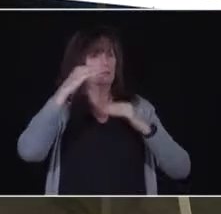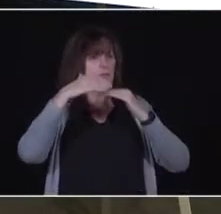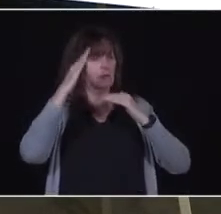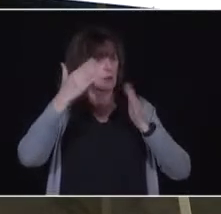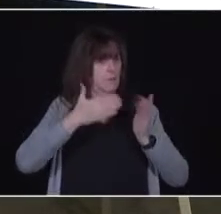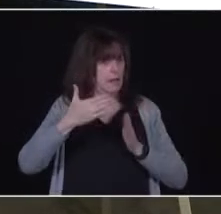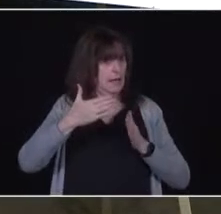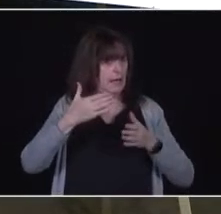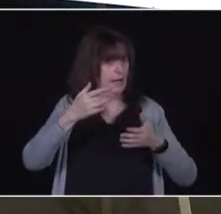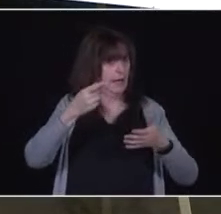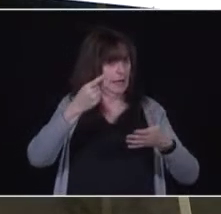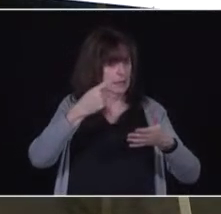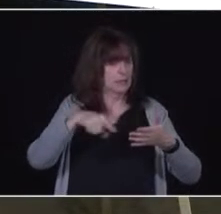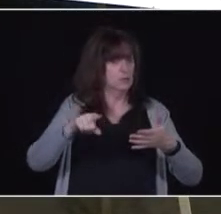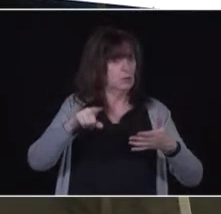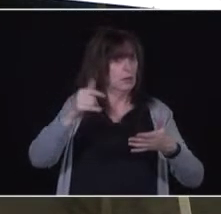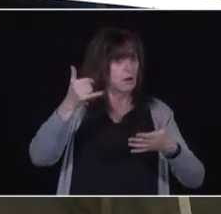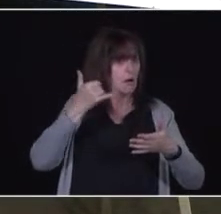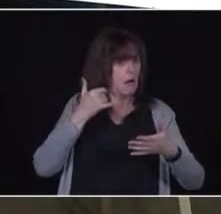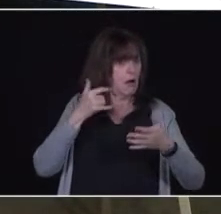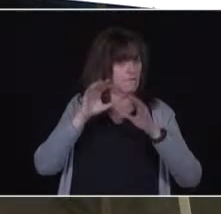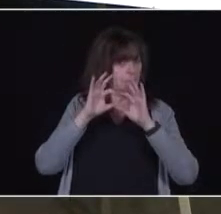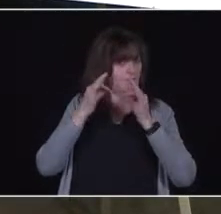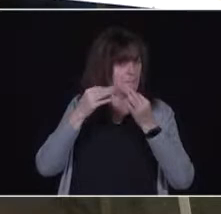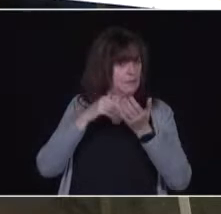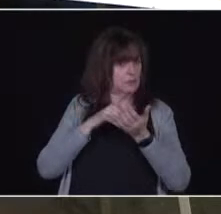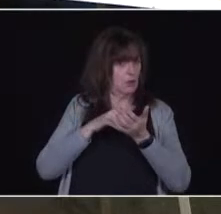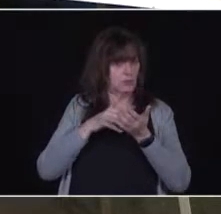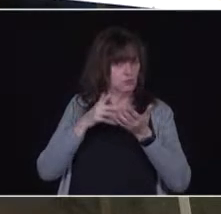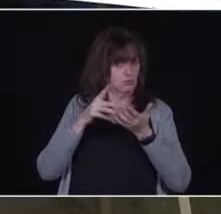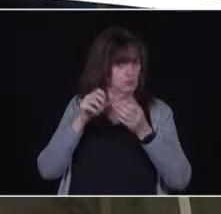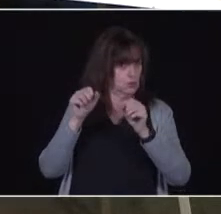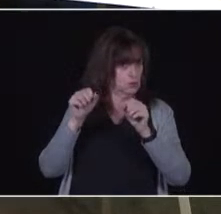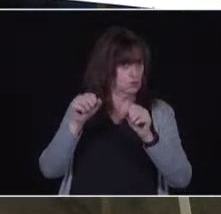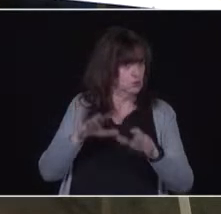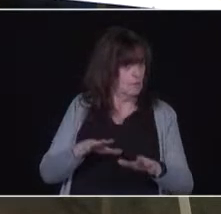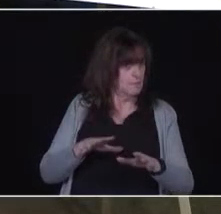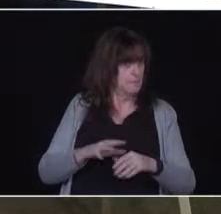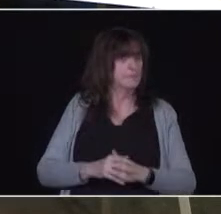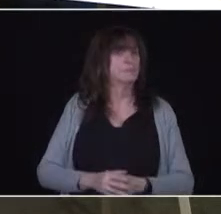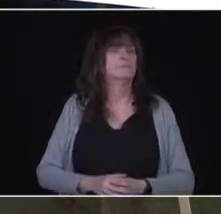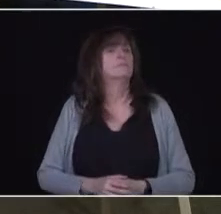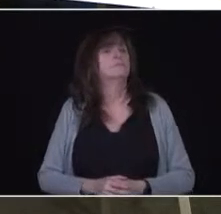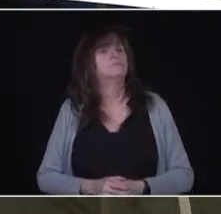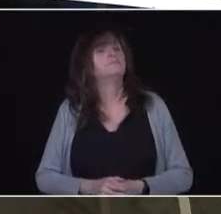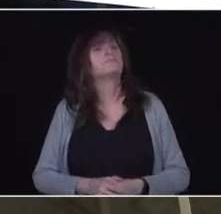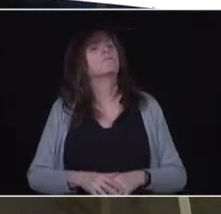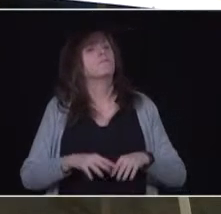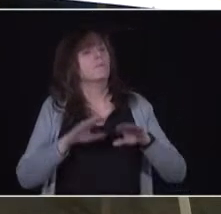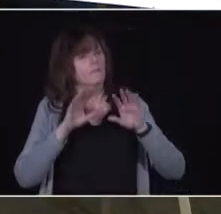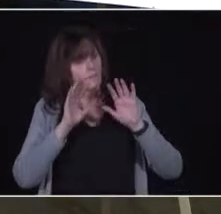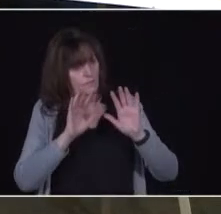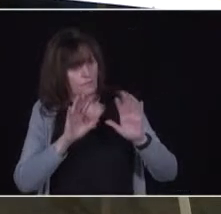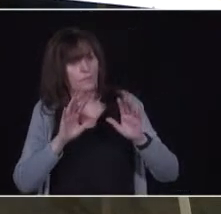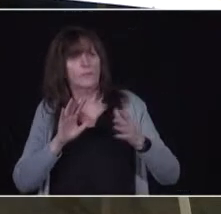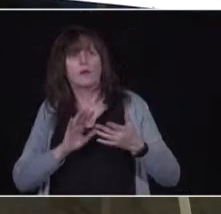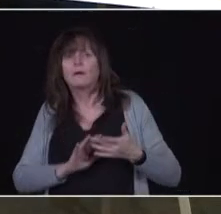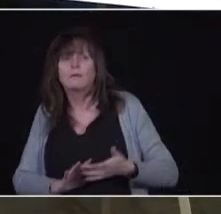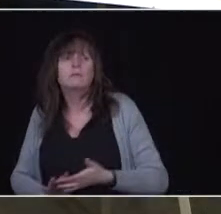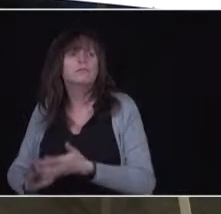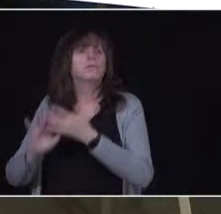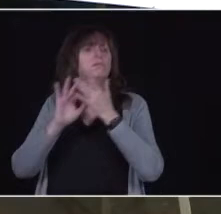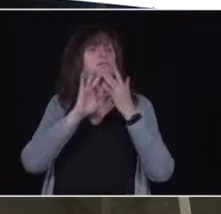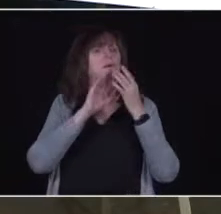No, listen, I talked to many of the organizations, obviously not all of the family doctors, and said, like, reach out to your patients, and